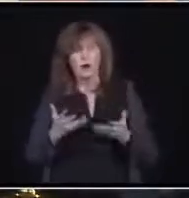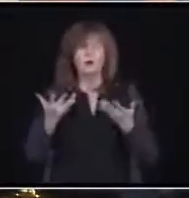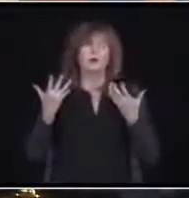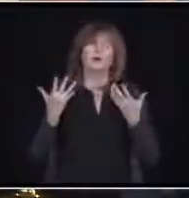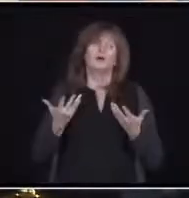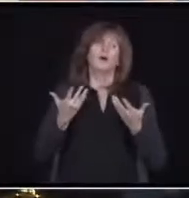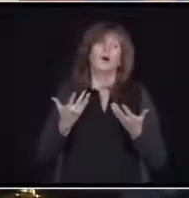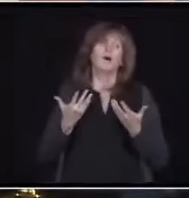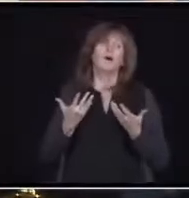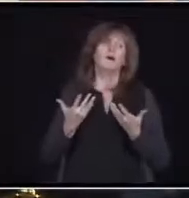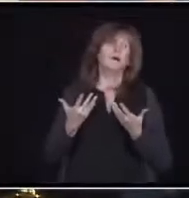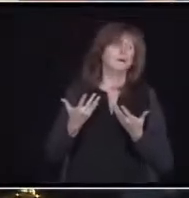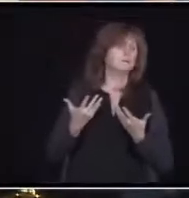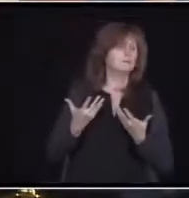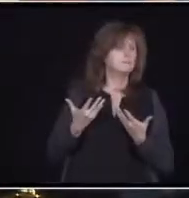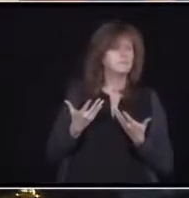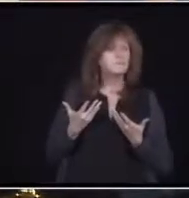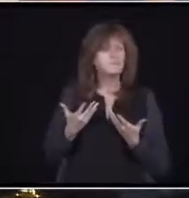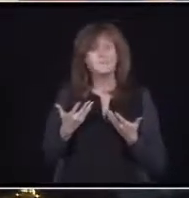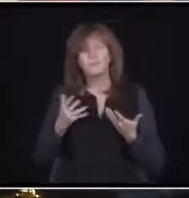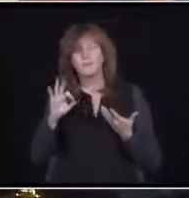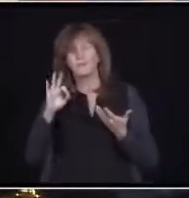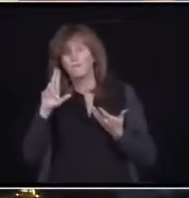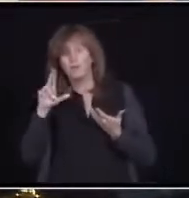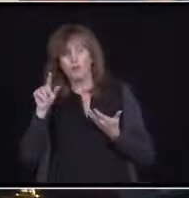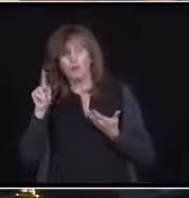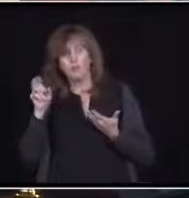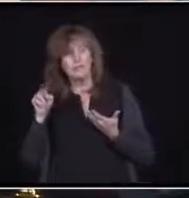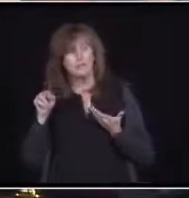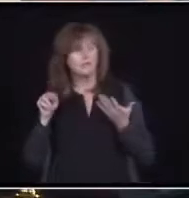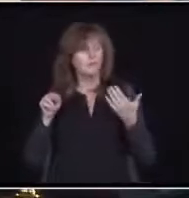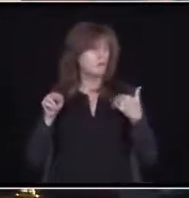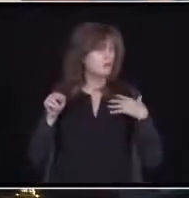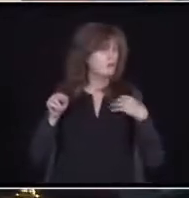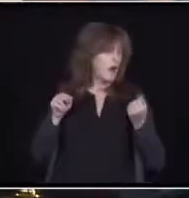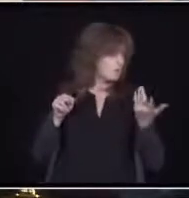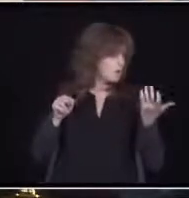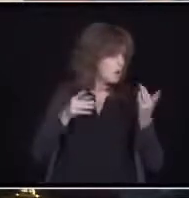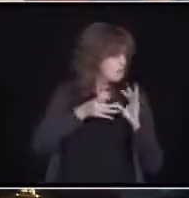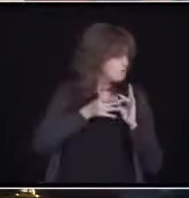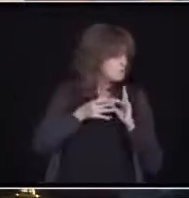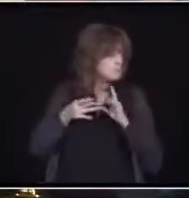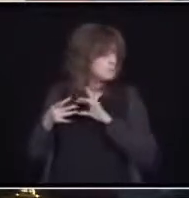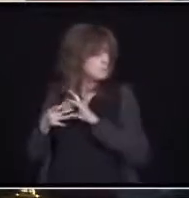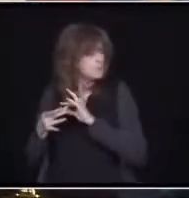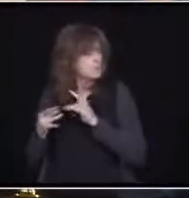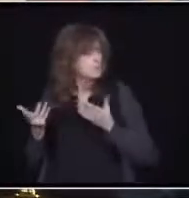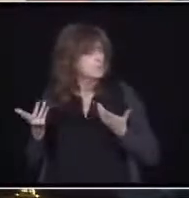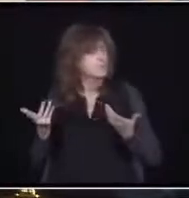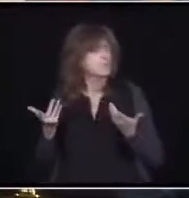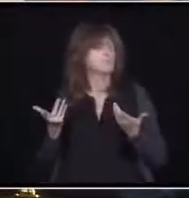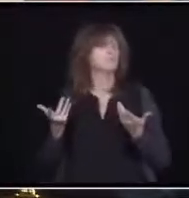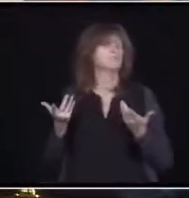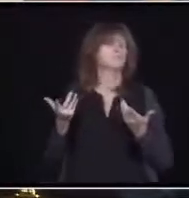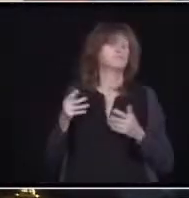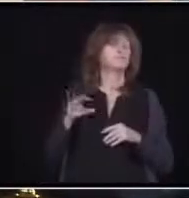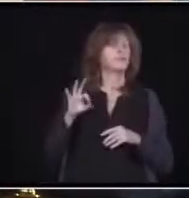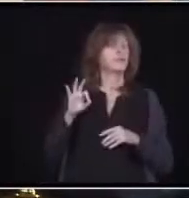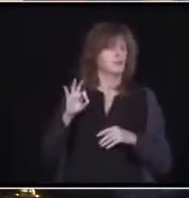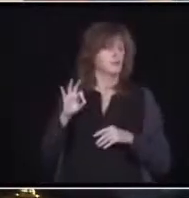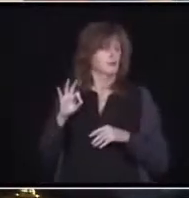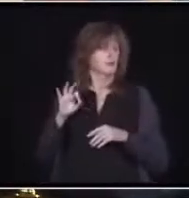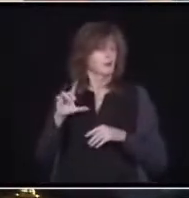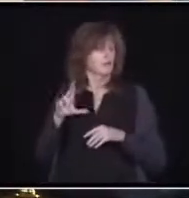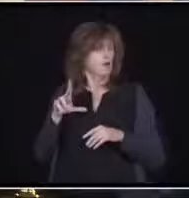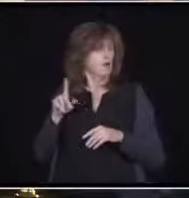I know Minister Fultrin has been a champion. She's been on to me constantly about PSWs, supporting them. So they're both